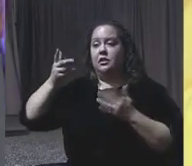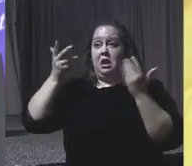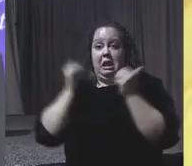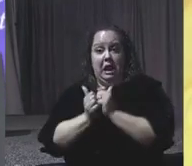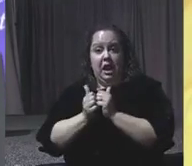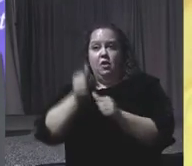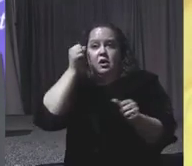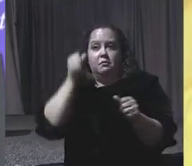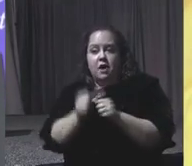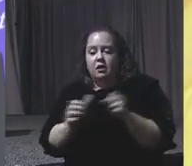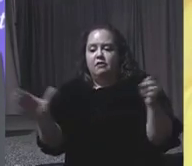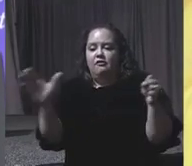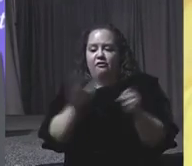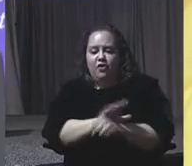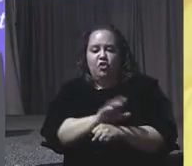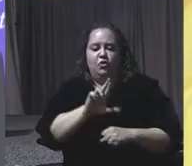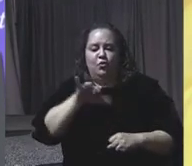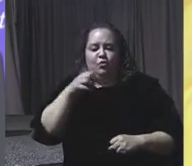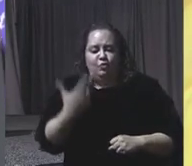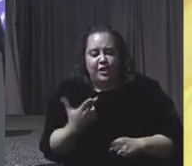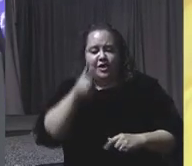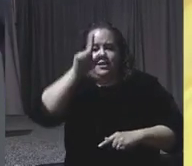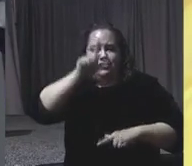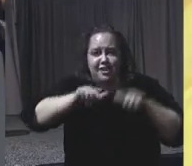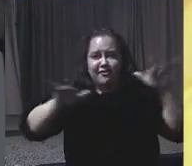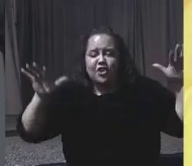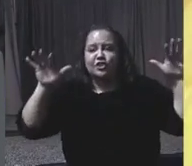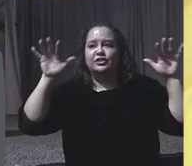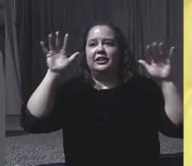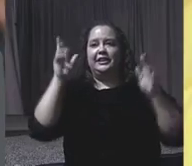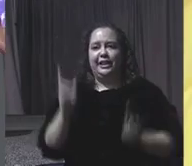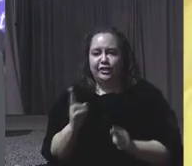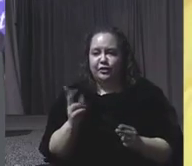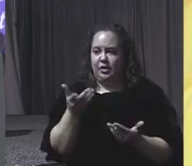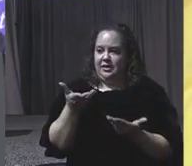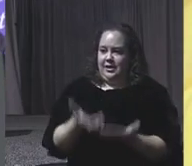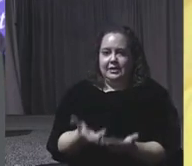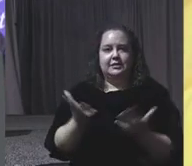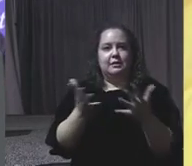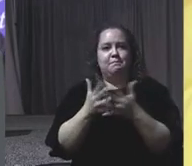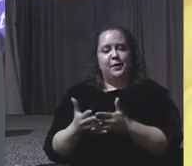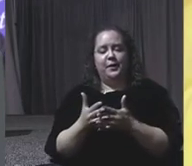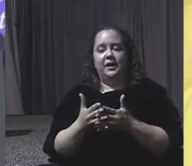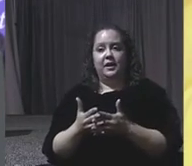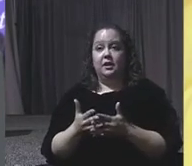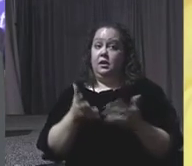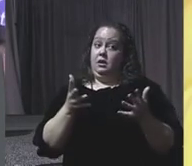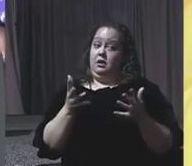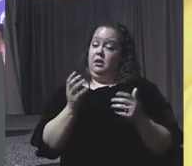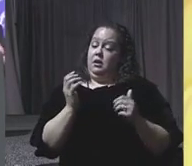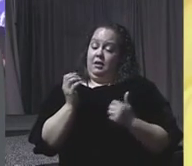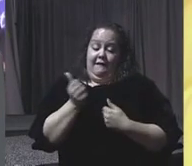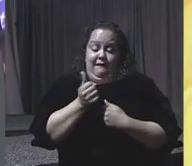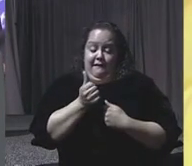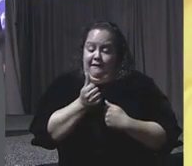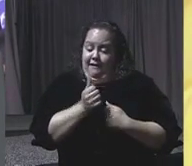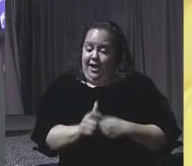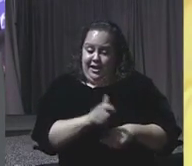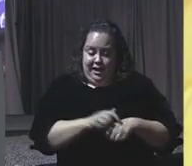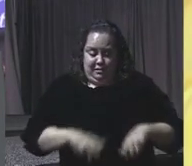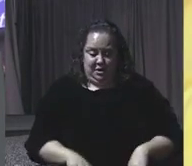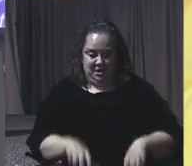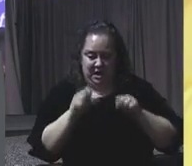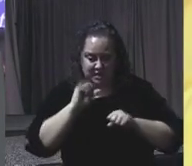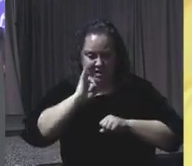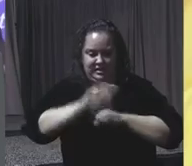and diverse history of America. And as with any endeavor of this sort, it has not been without challenges